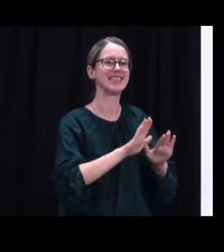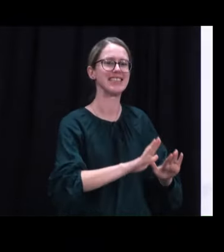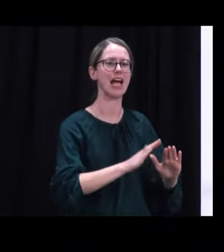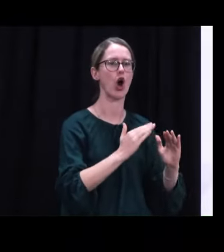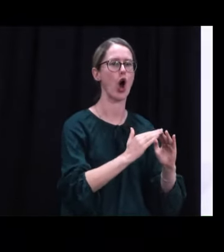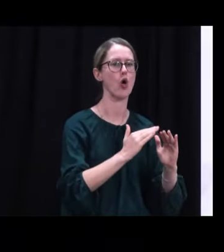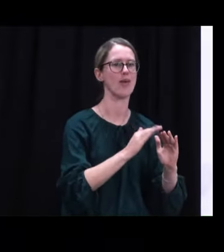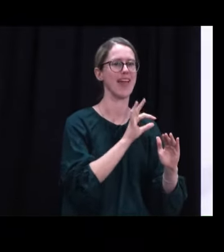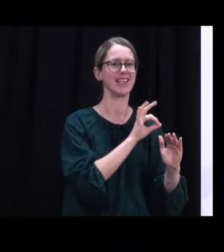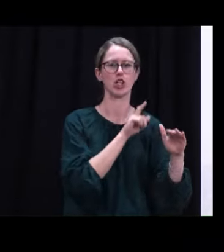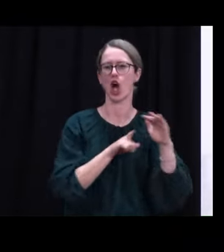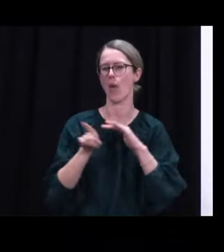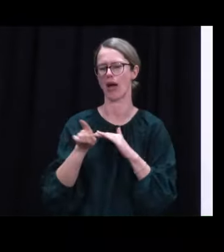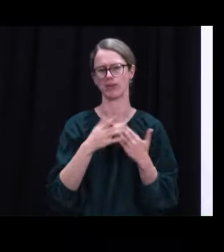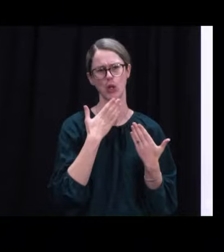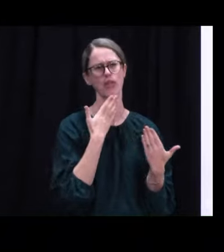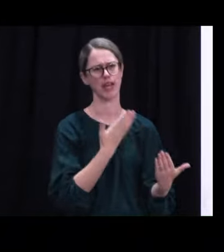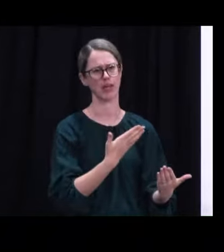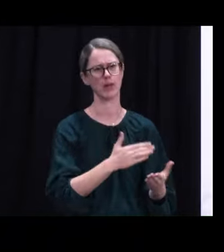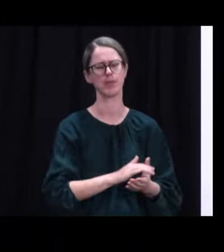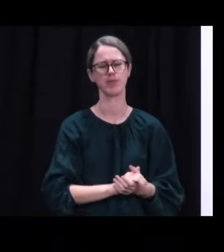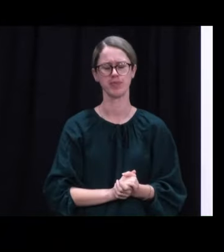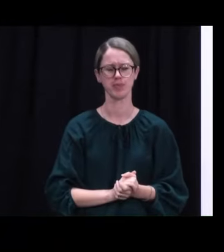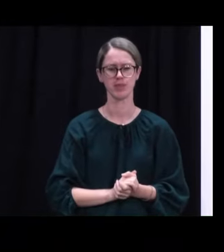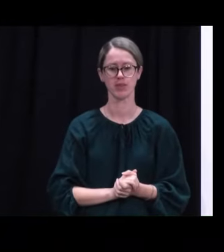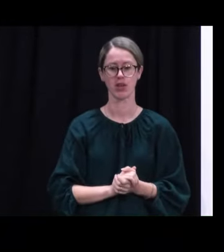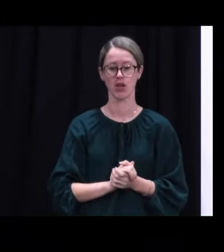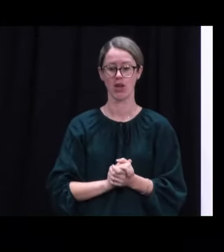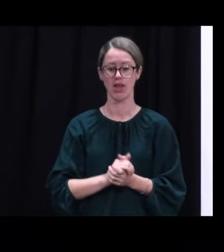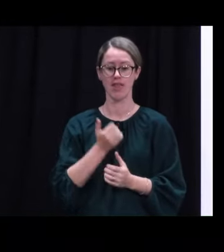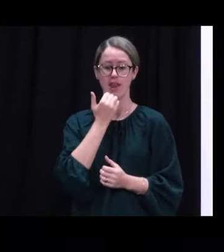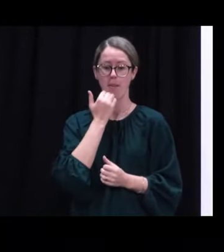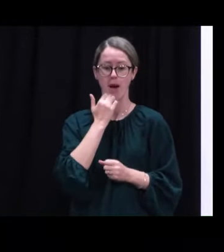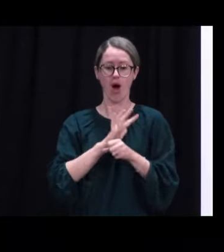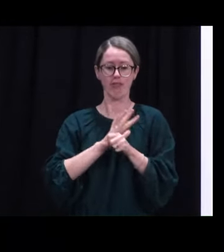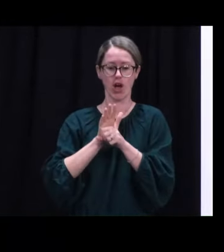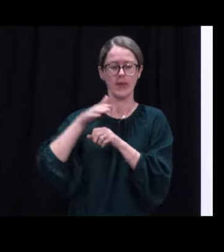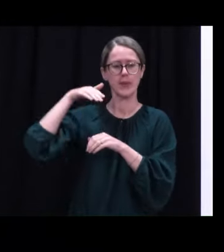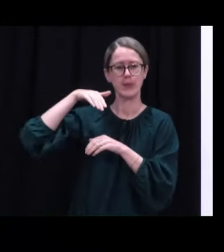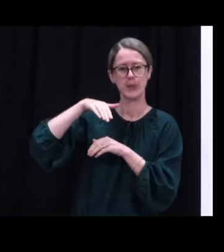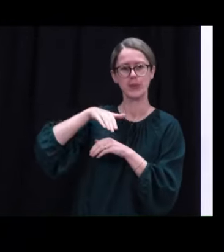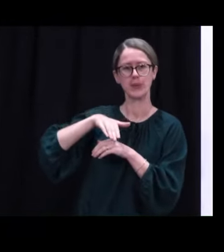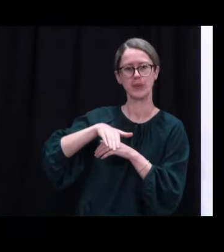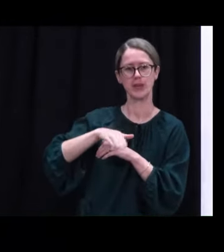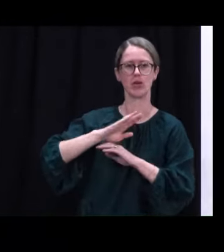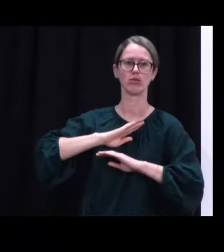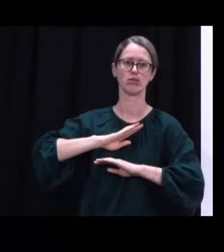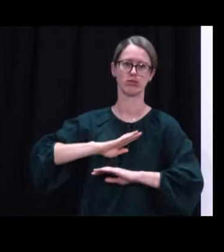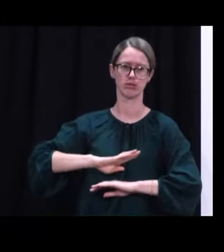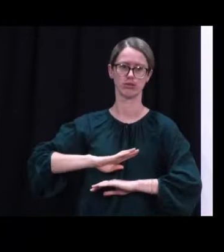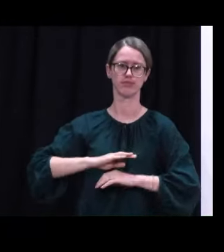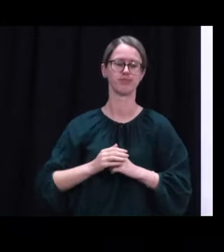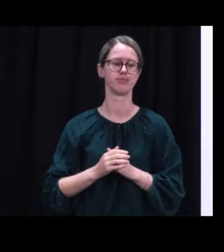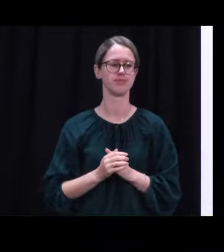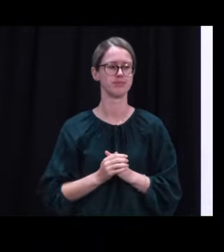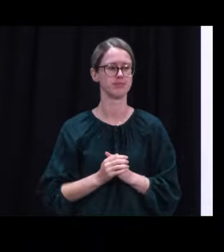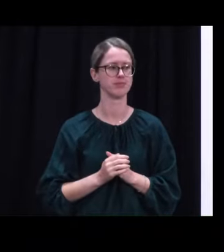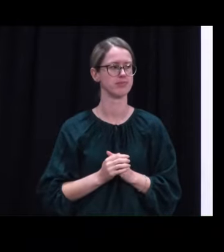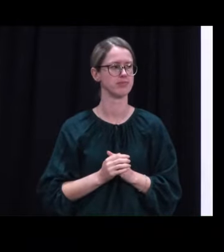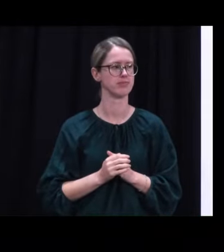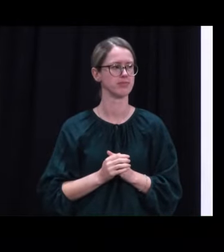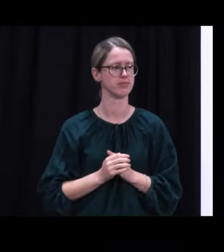thank you to them. Clearly all the numbers are moving in the right direction, which is reassuring. We still have